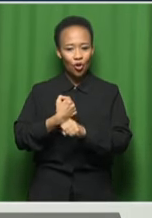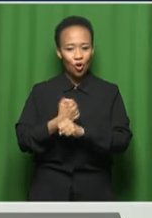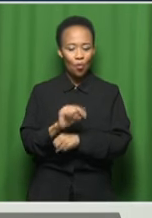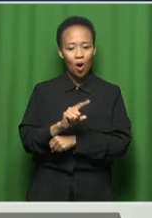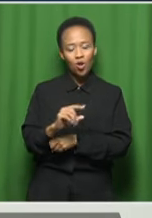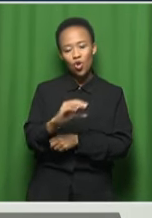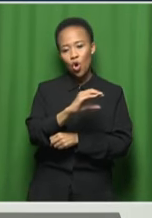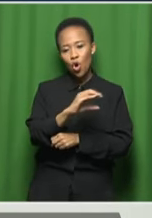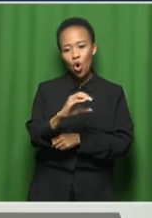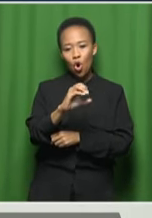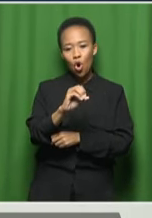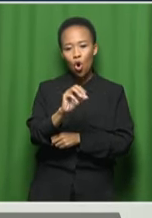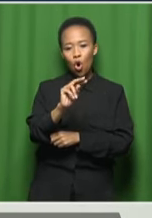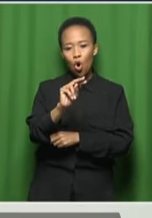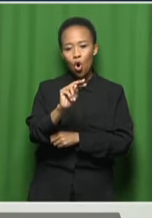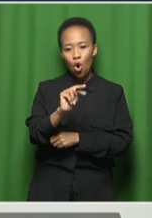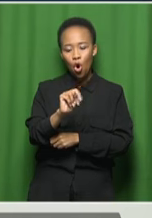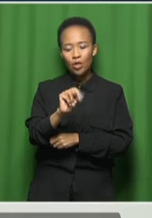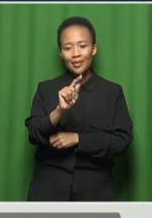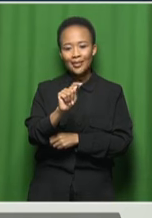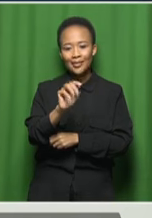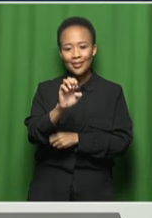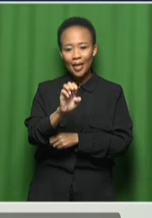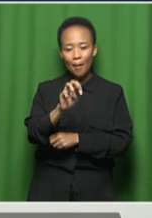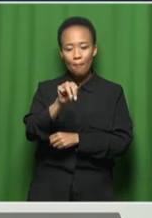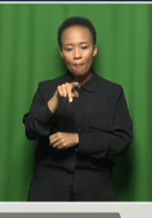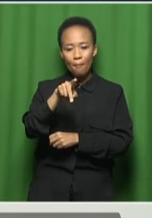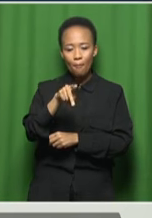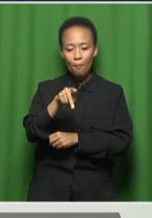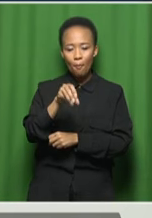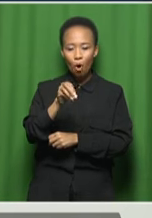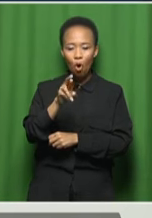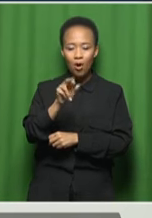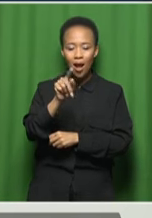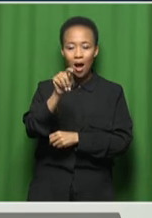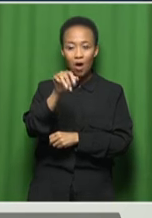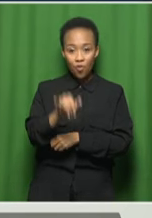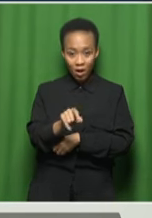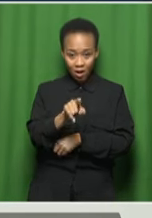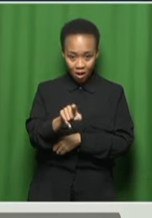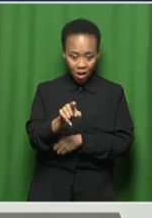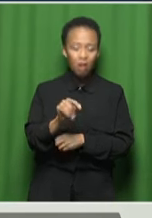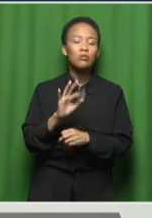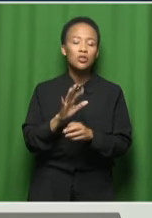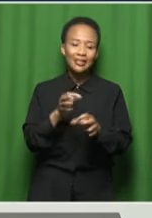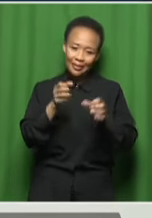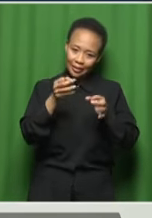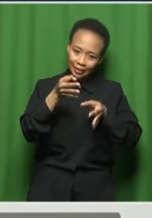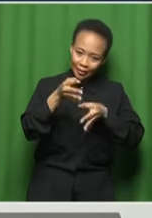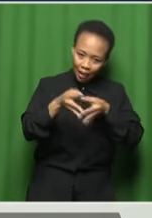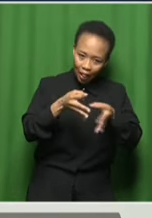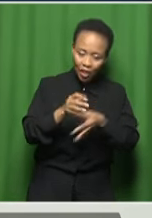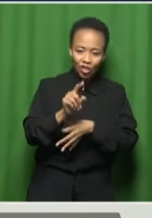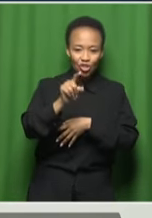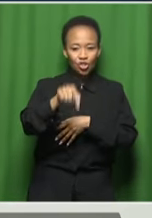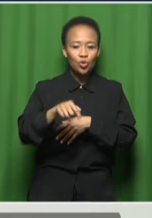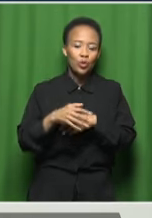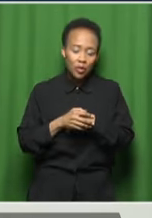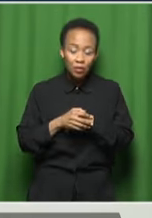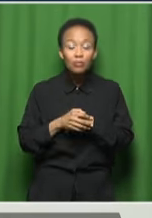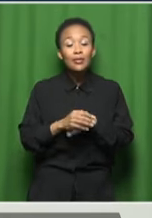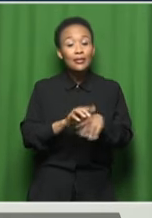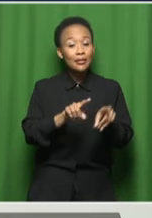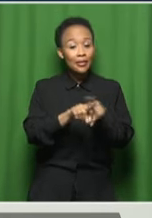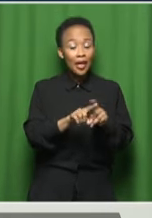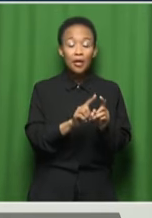or to try to narrate the story of the contemporary as a way to link it